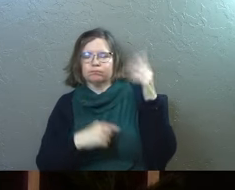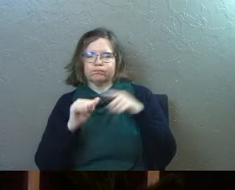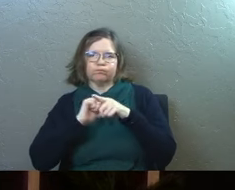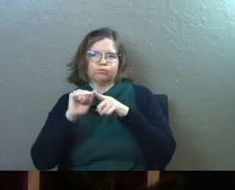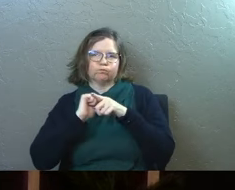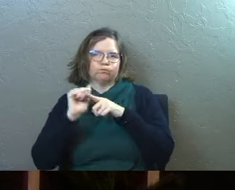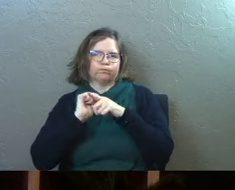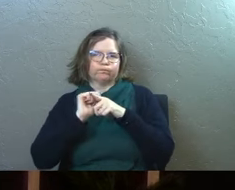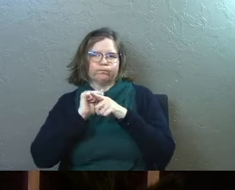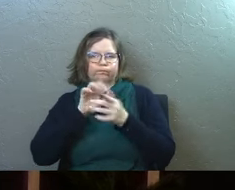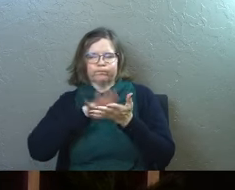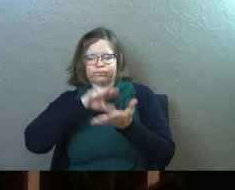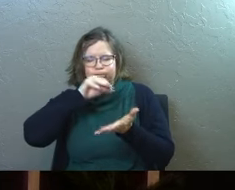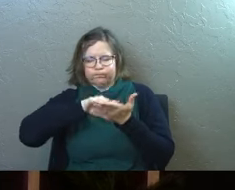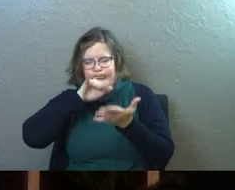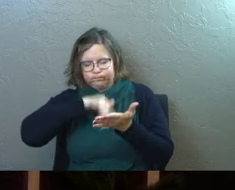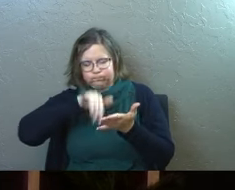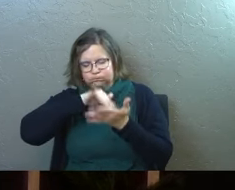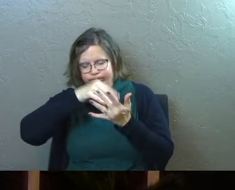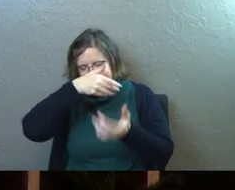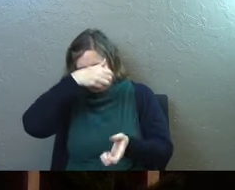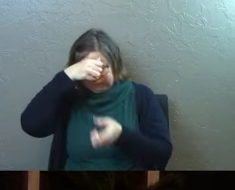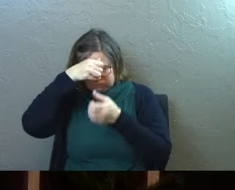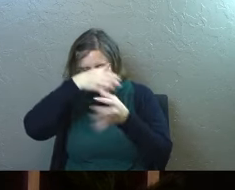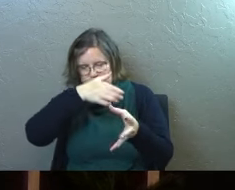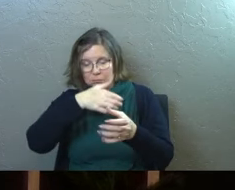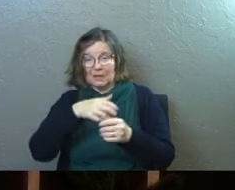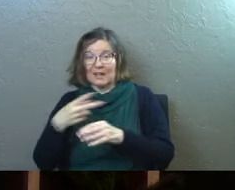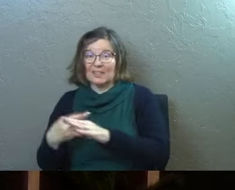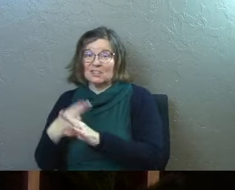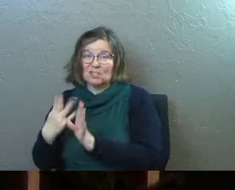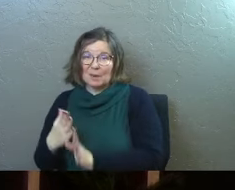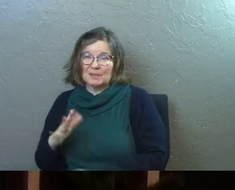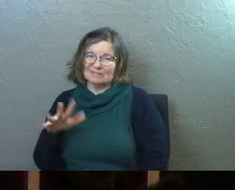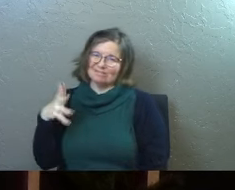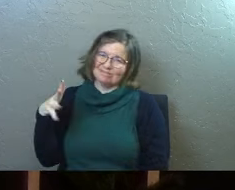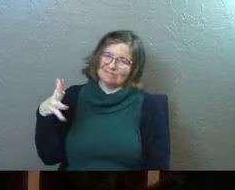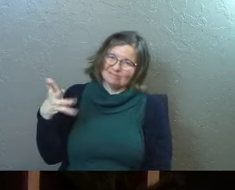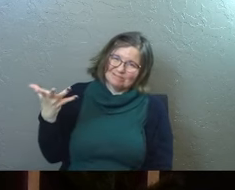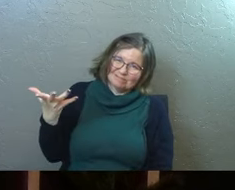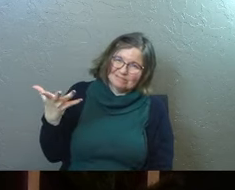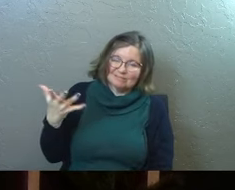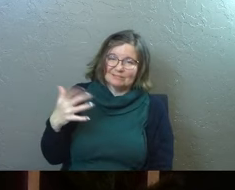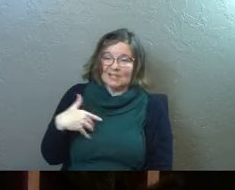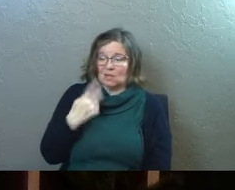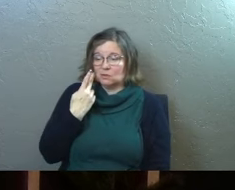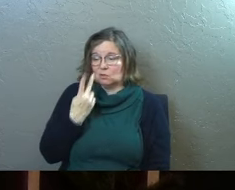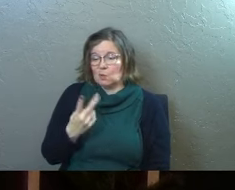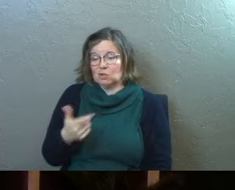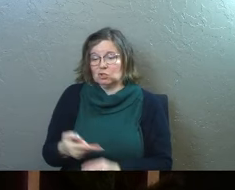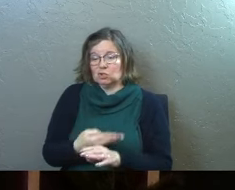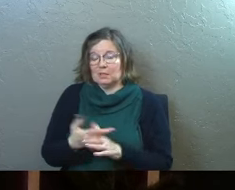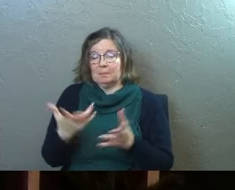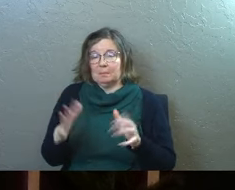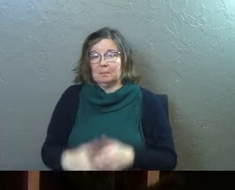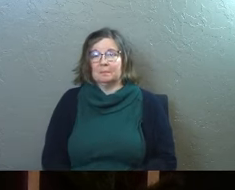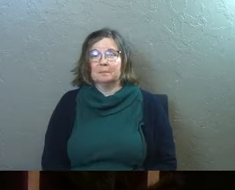these things. They were highly educated people. The shepherds, not so much. They're just watching sheep.